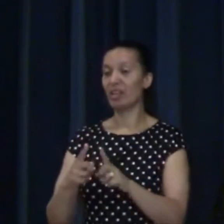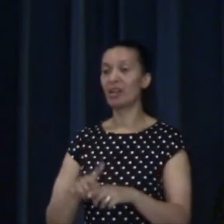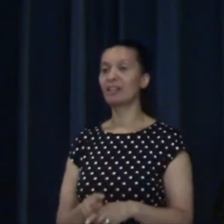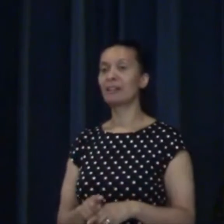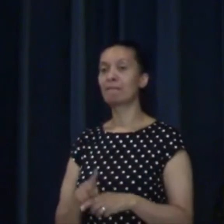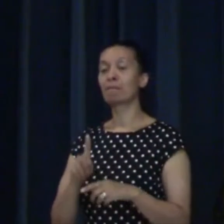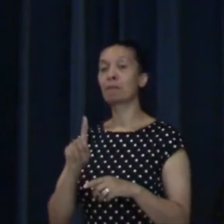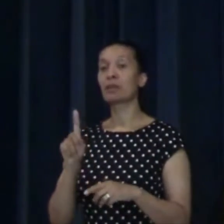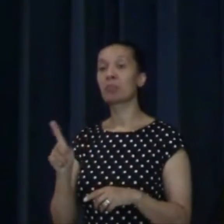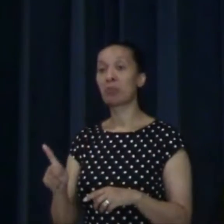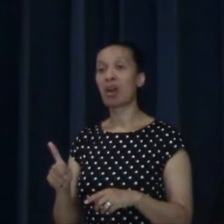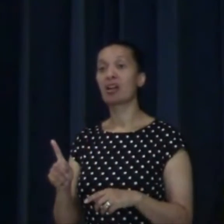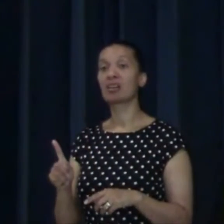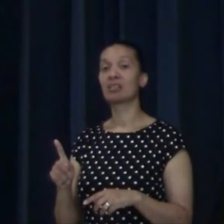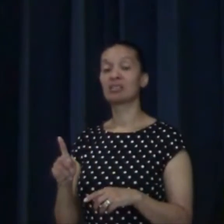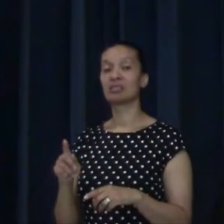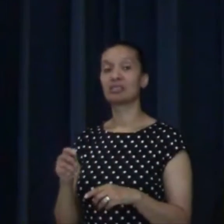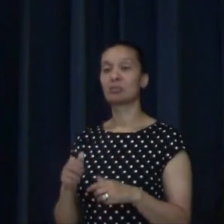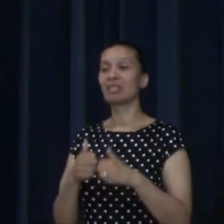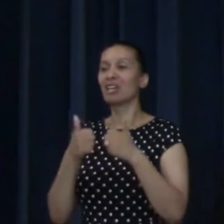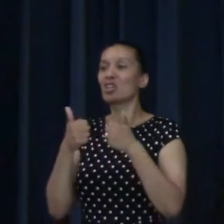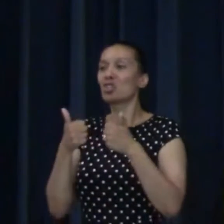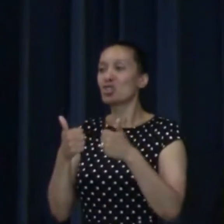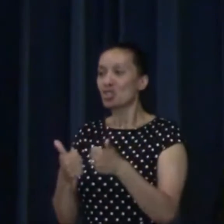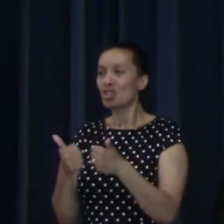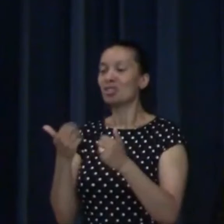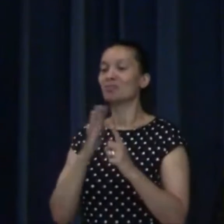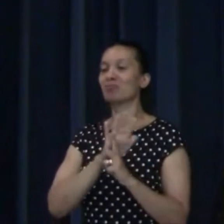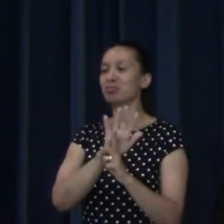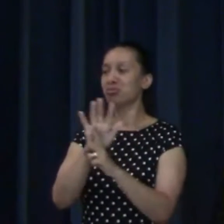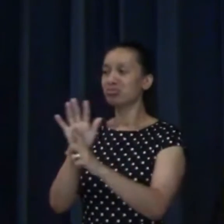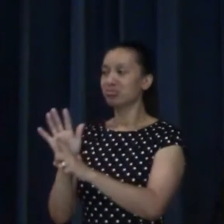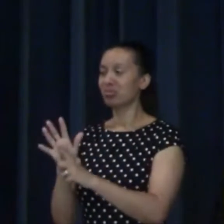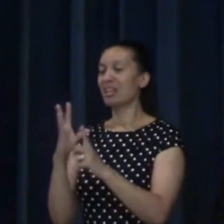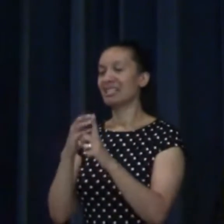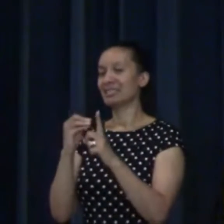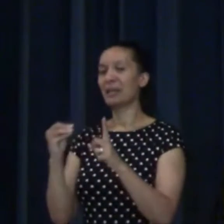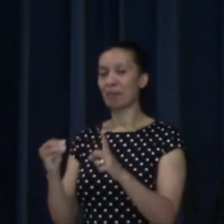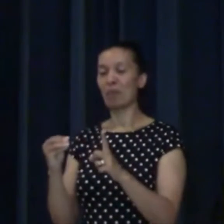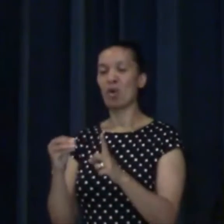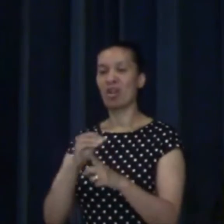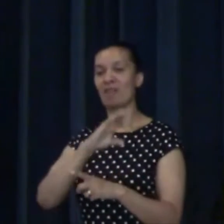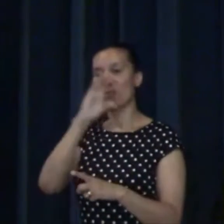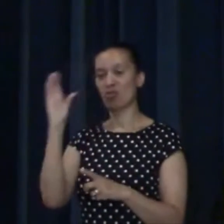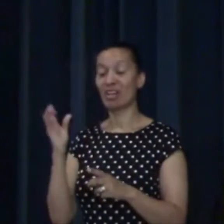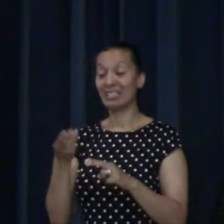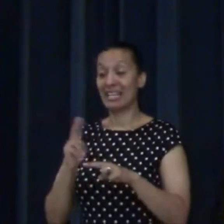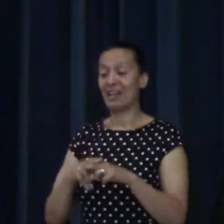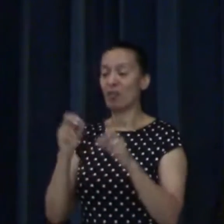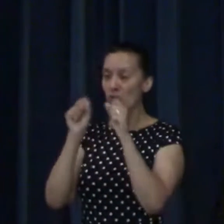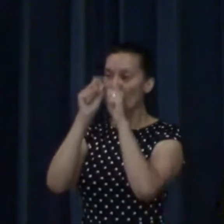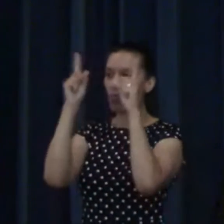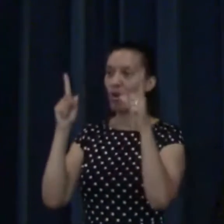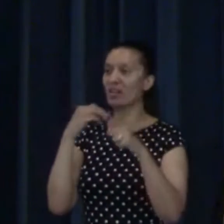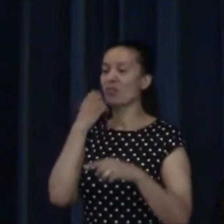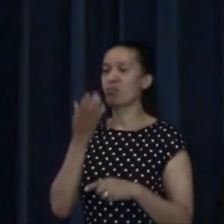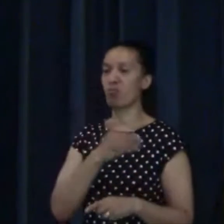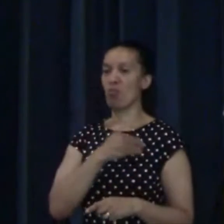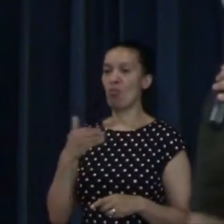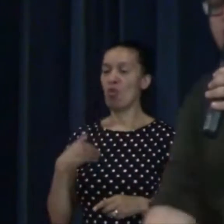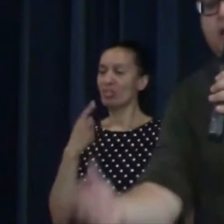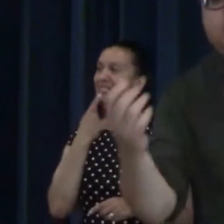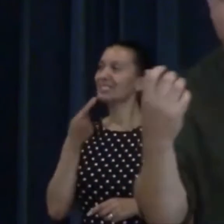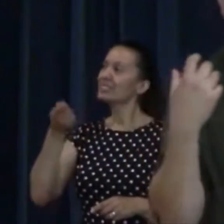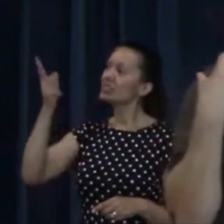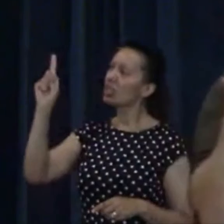need to be a good witness for Christ wherever you are. You see, if you get up every morning and you say to